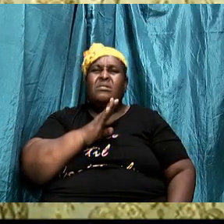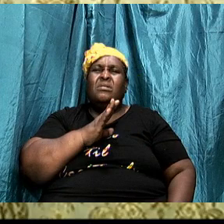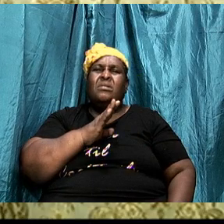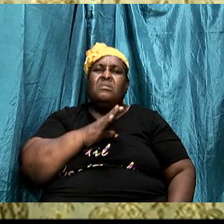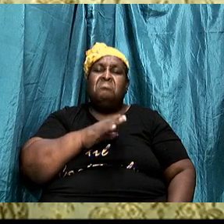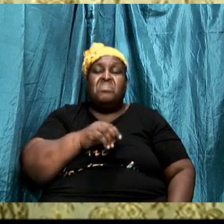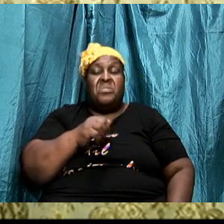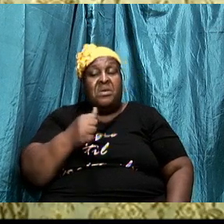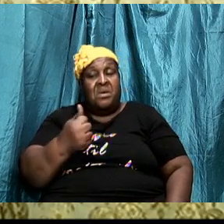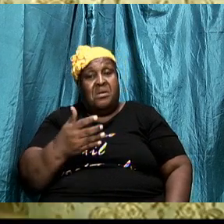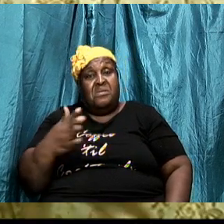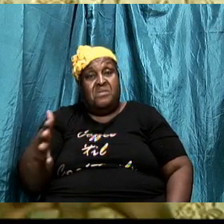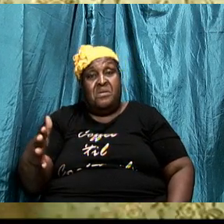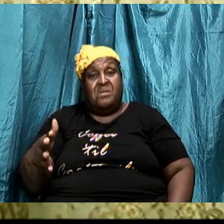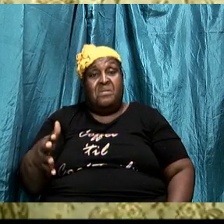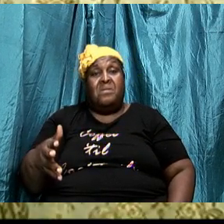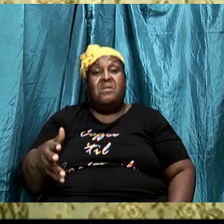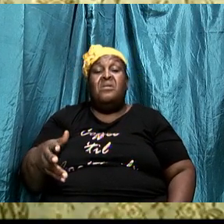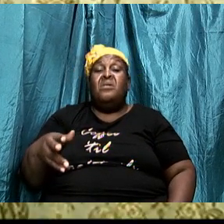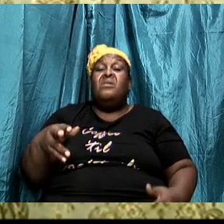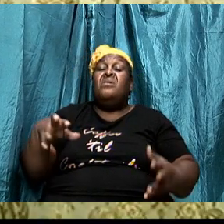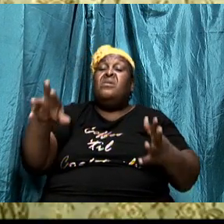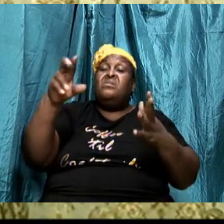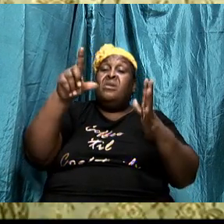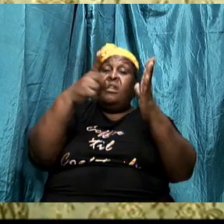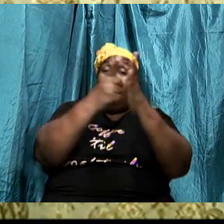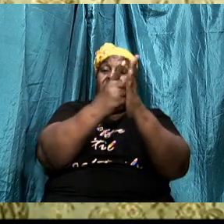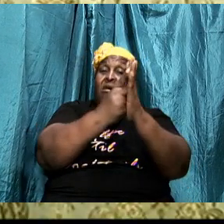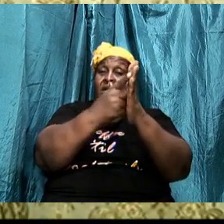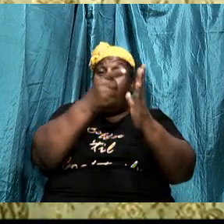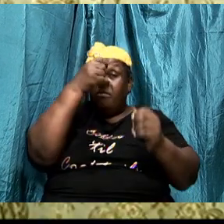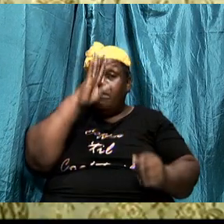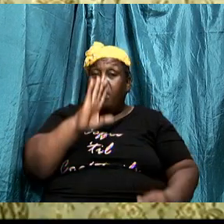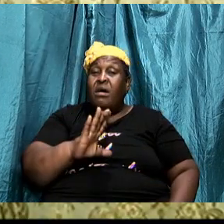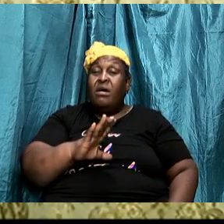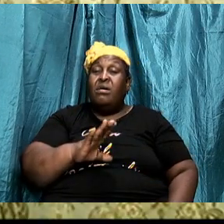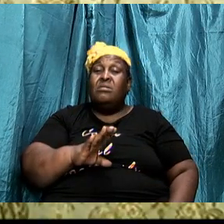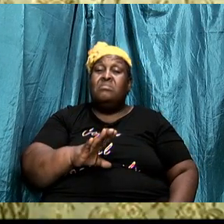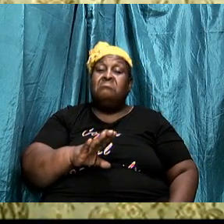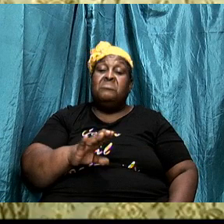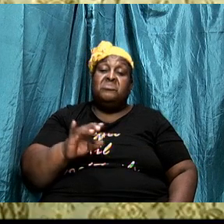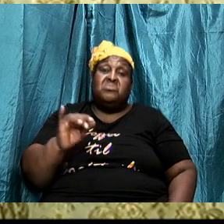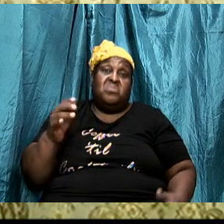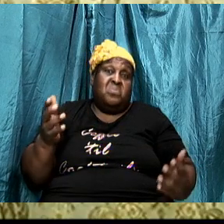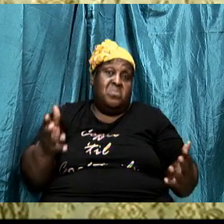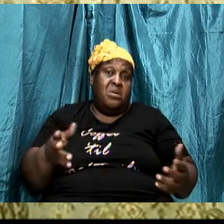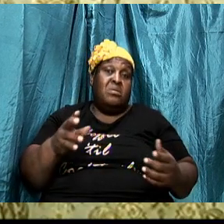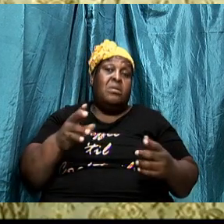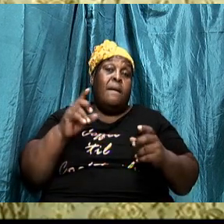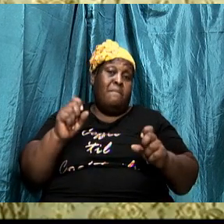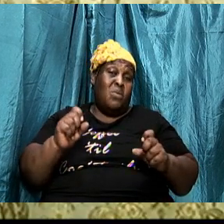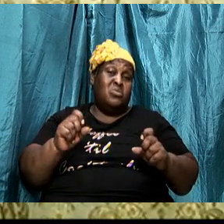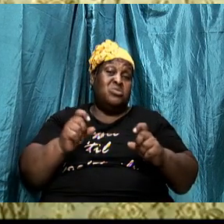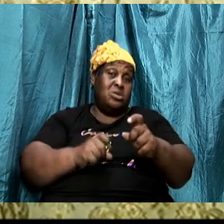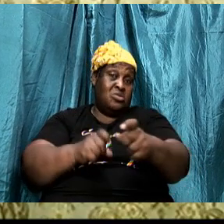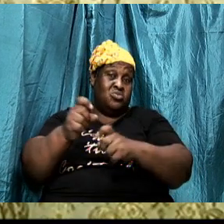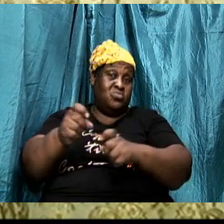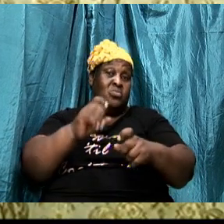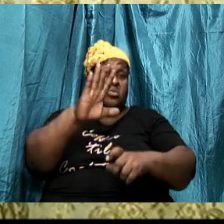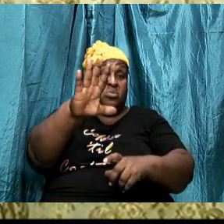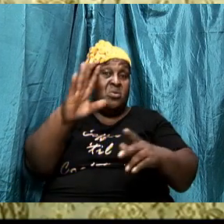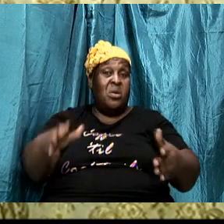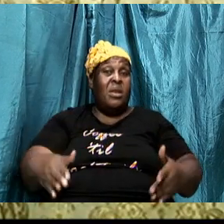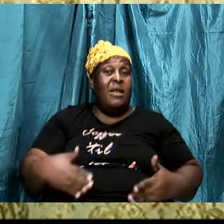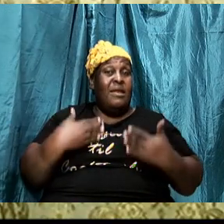anything that is the statue of God that is what should govern your life and anybody comes around you know